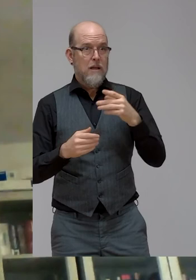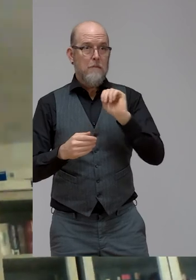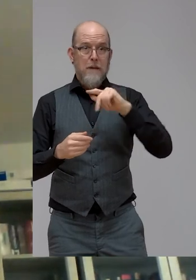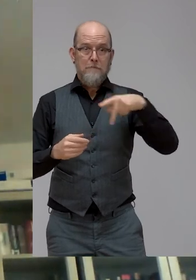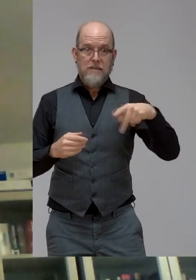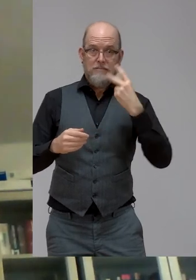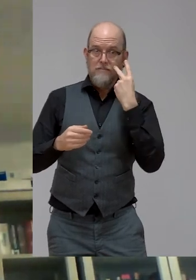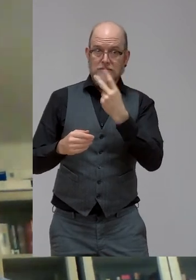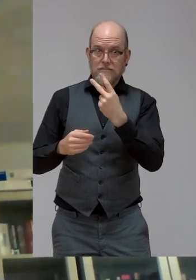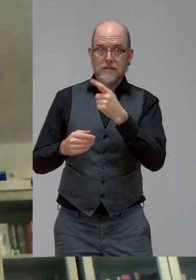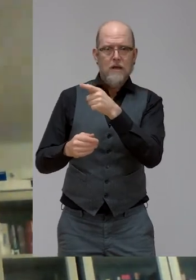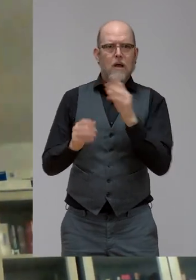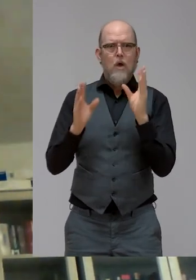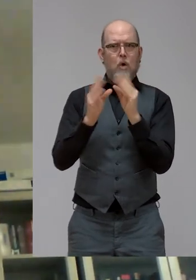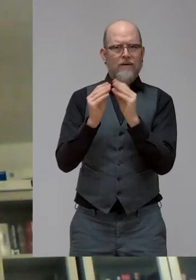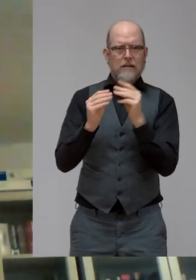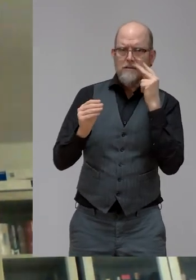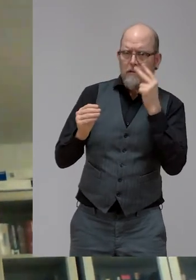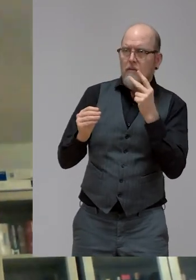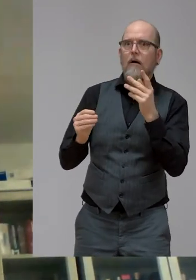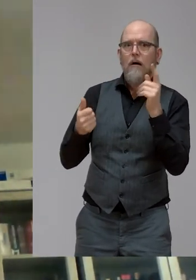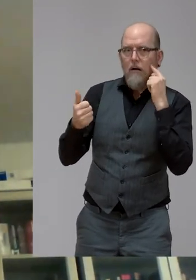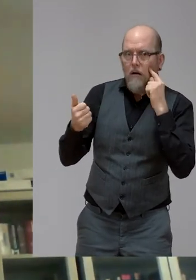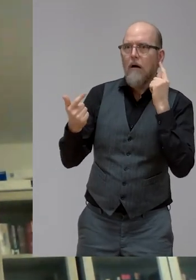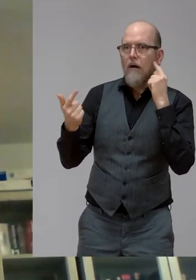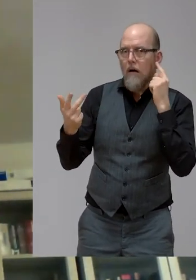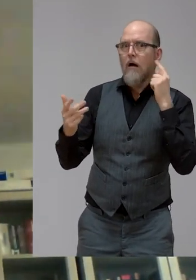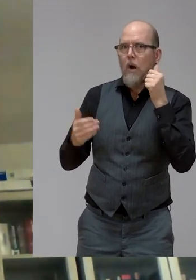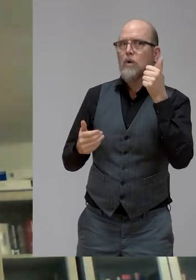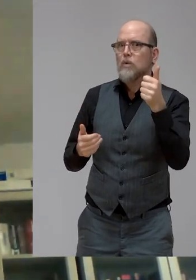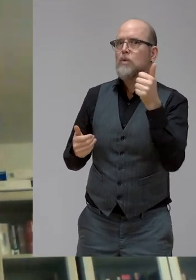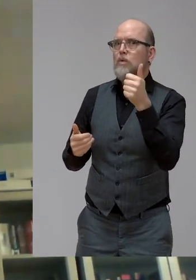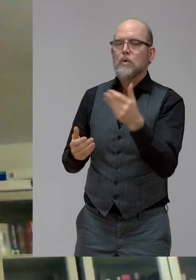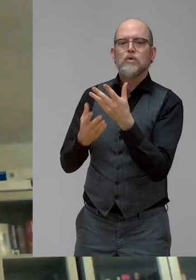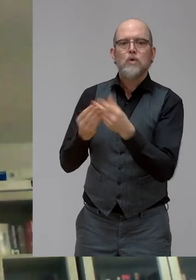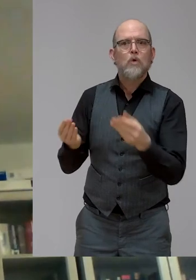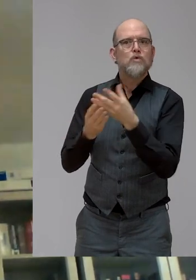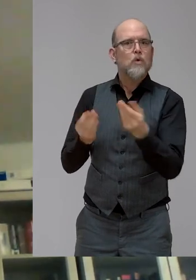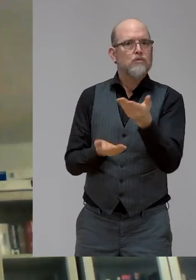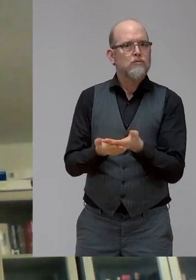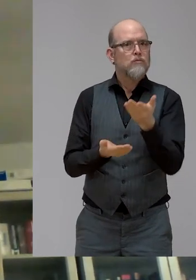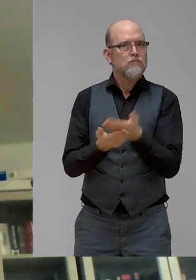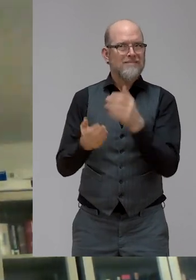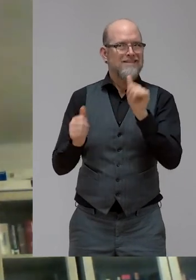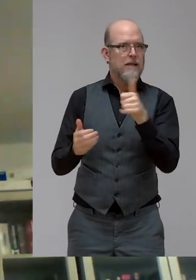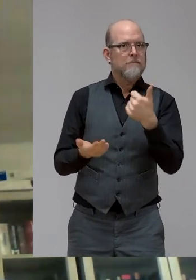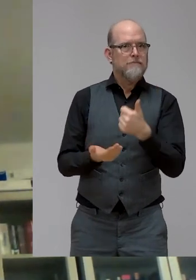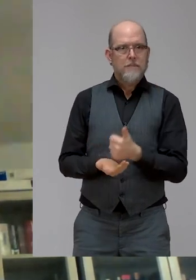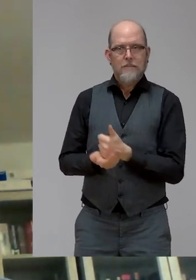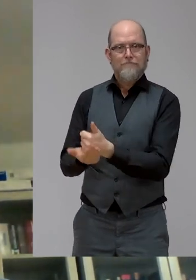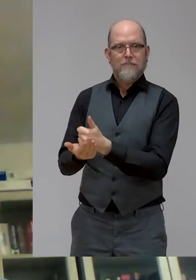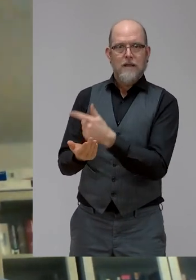are hearing a lot of amazing solutions that will help persons with disabilities to work.